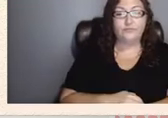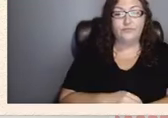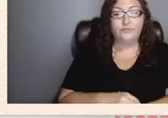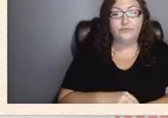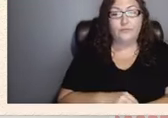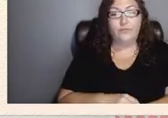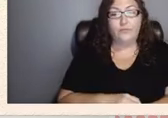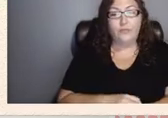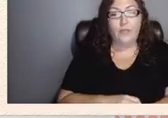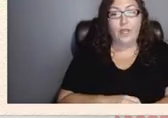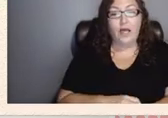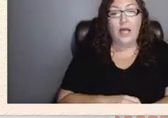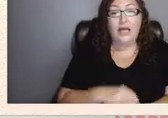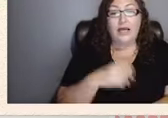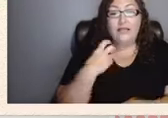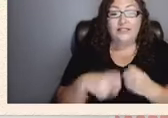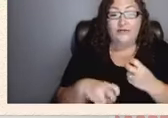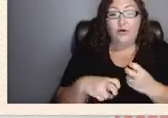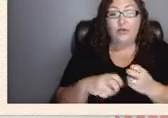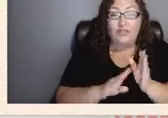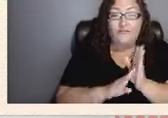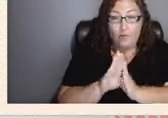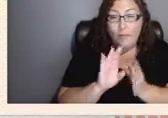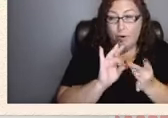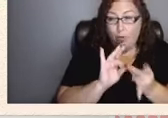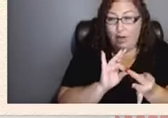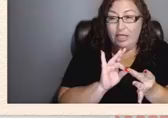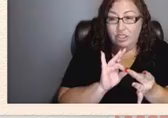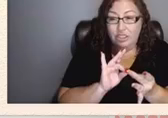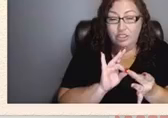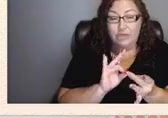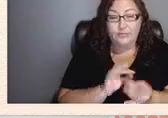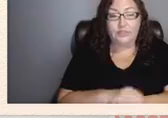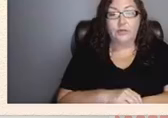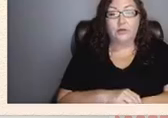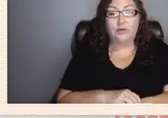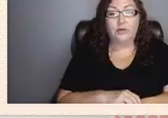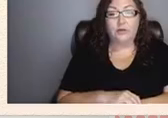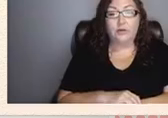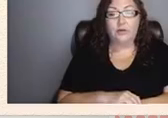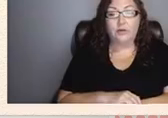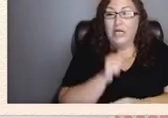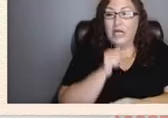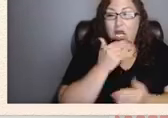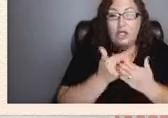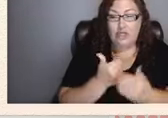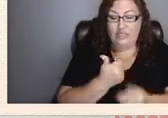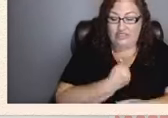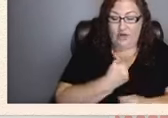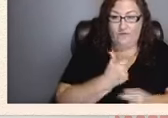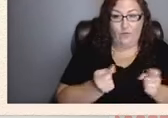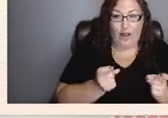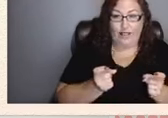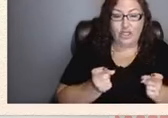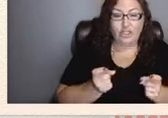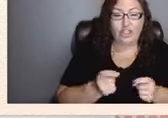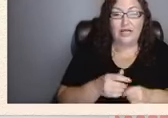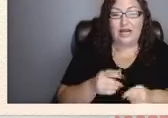difficulty forming relationships poor self-regulation negative thinking